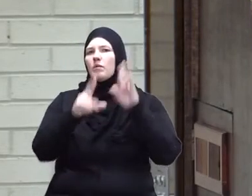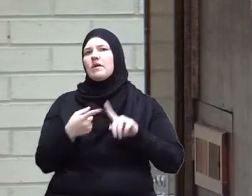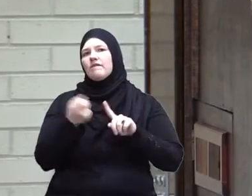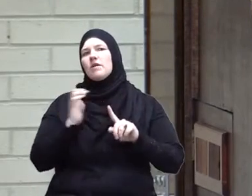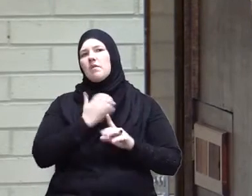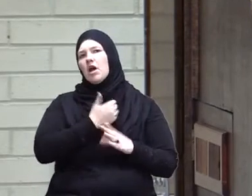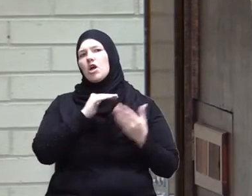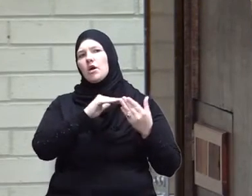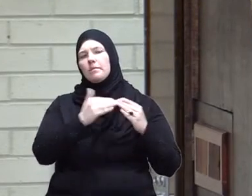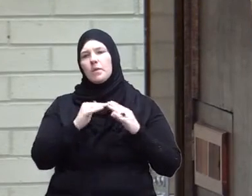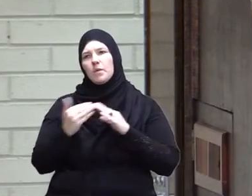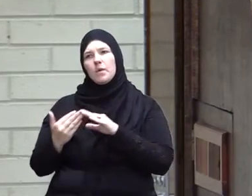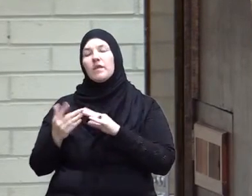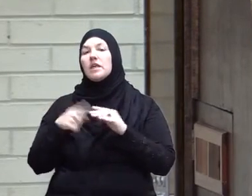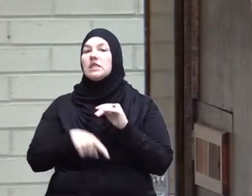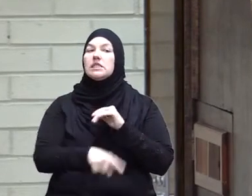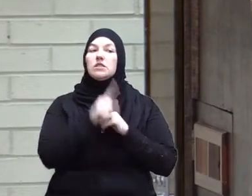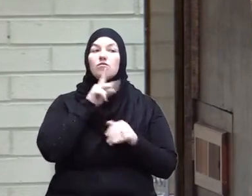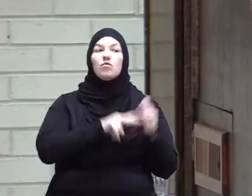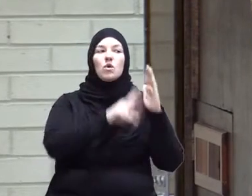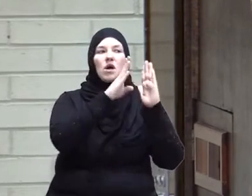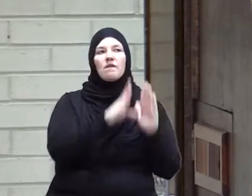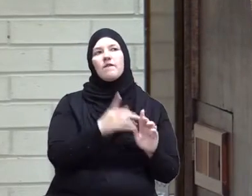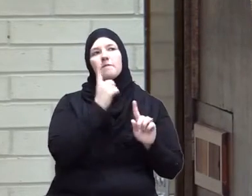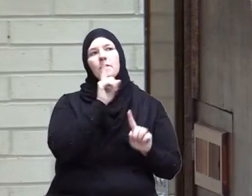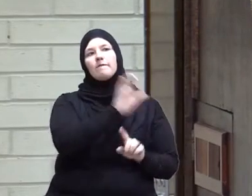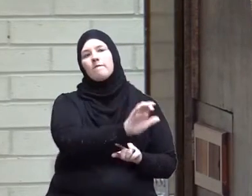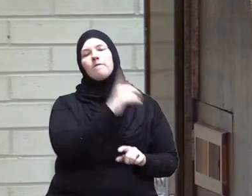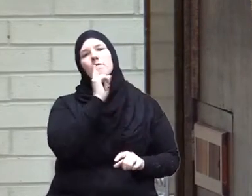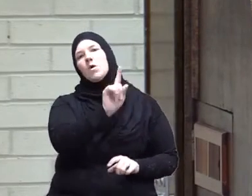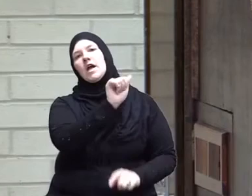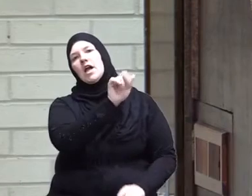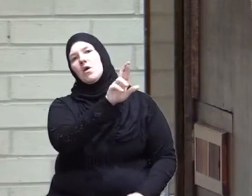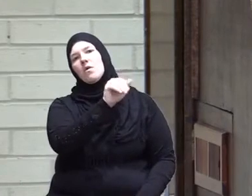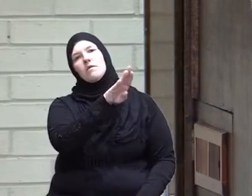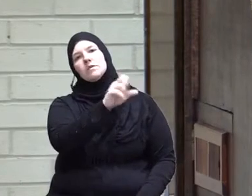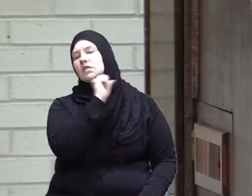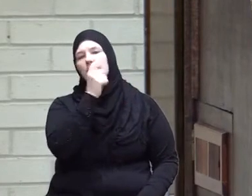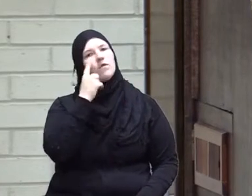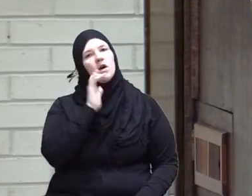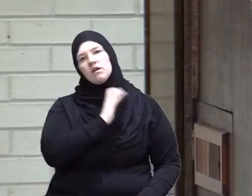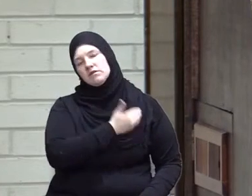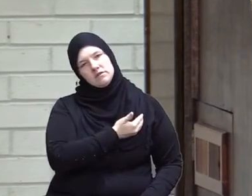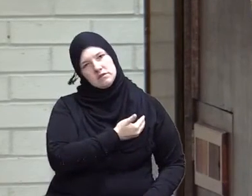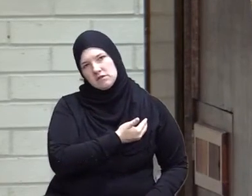so this is a prophet but he is for the Arabs not for us